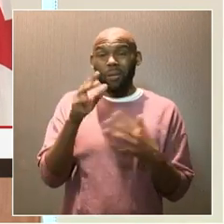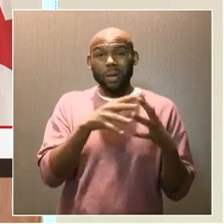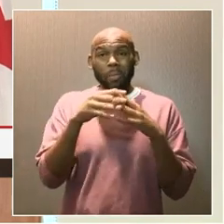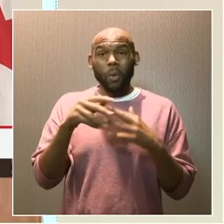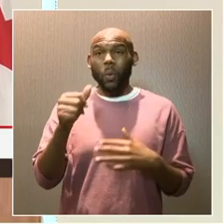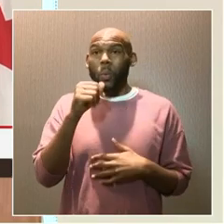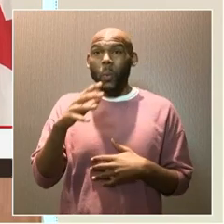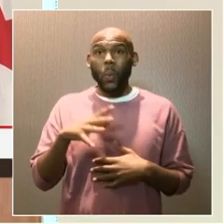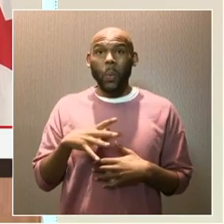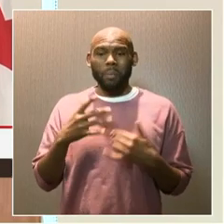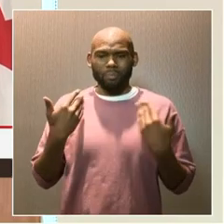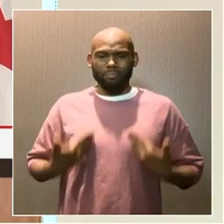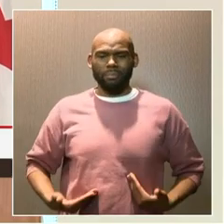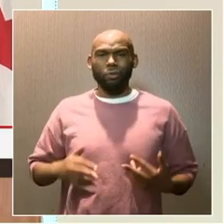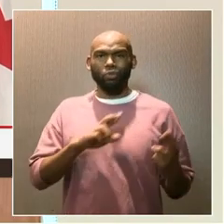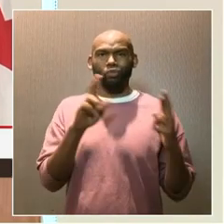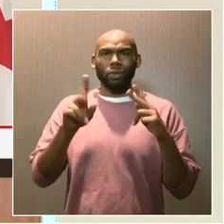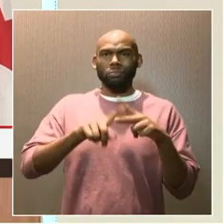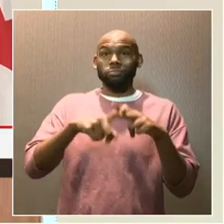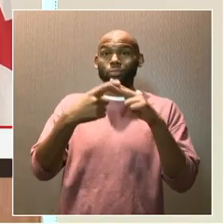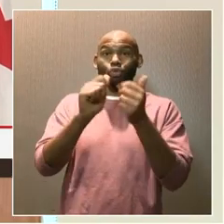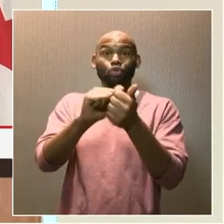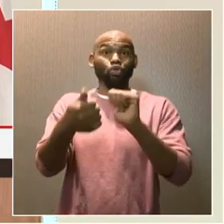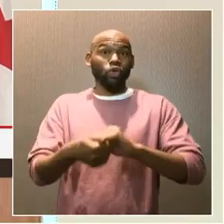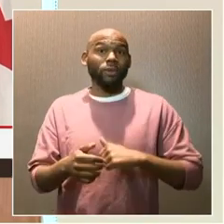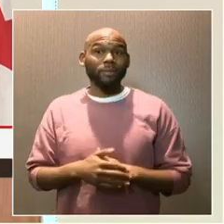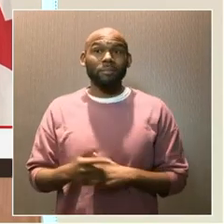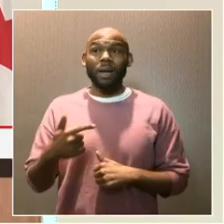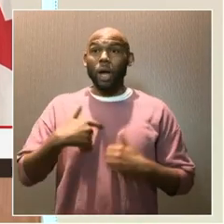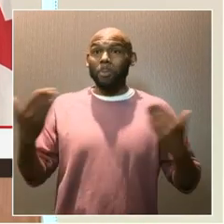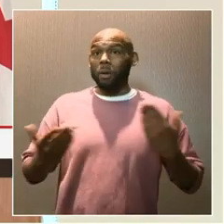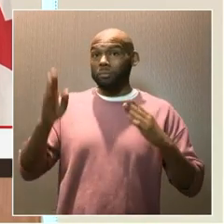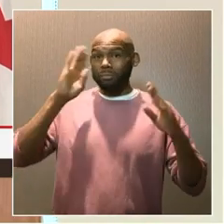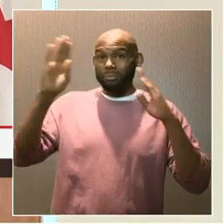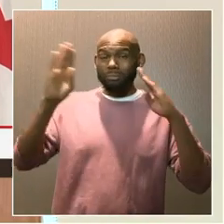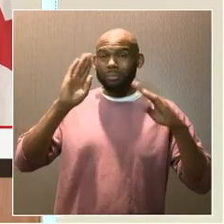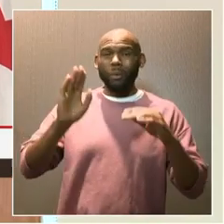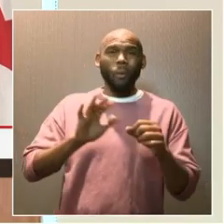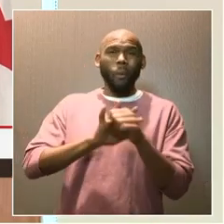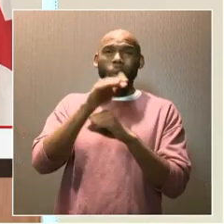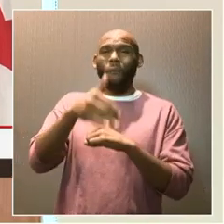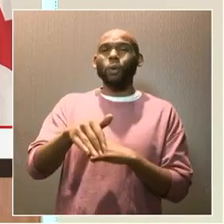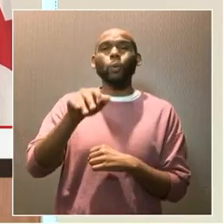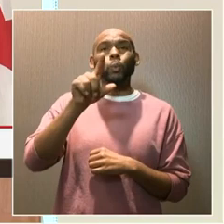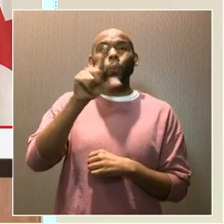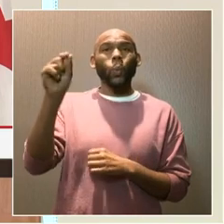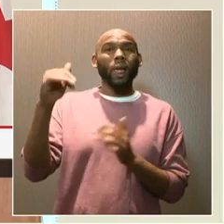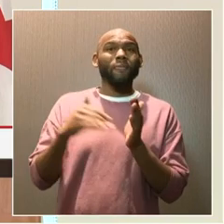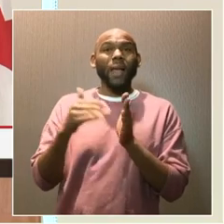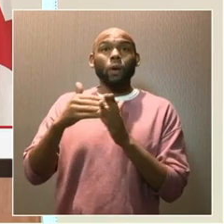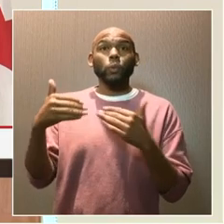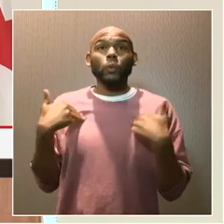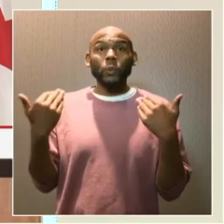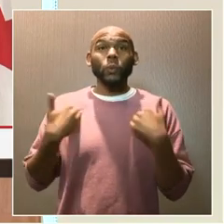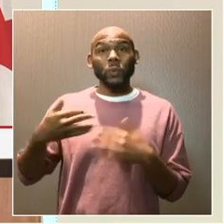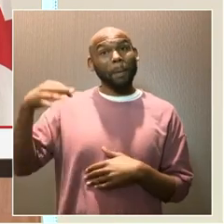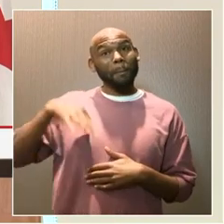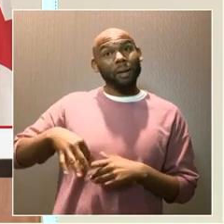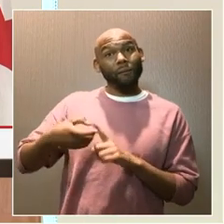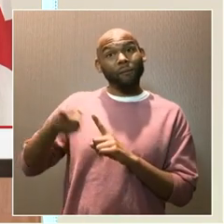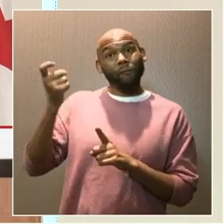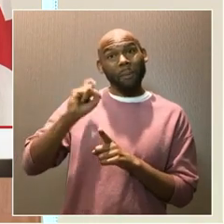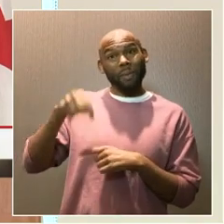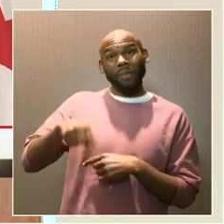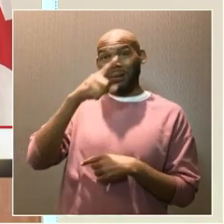initiate change. I am here bringing greetings on behalf of over 20,000 youth who also benefit from the Summer